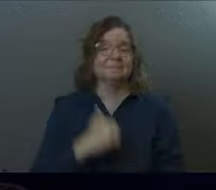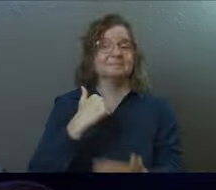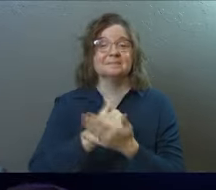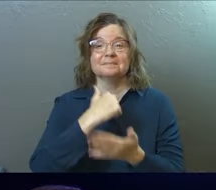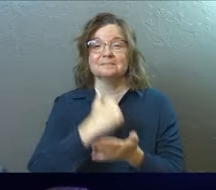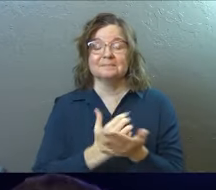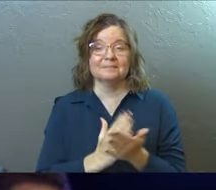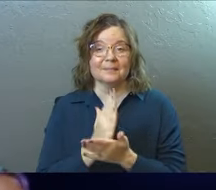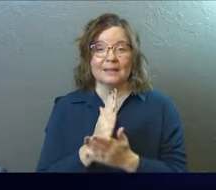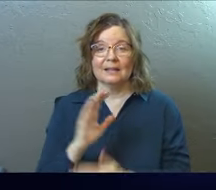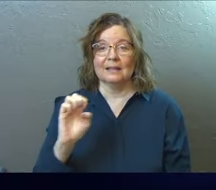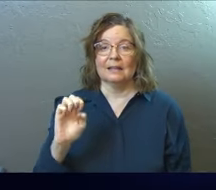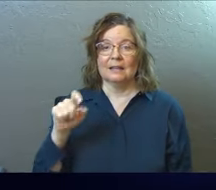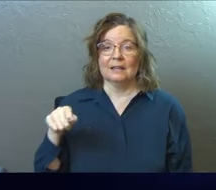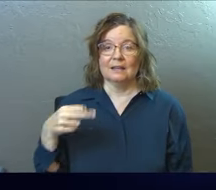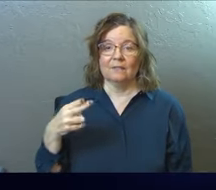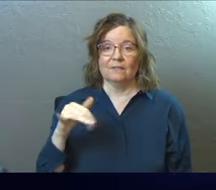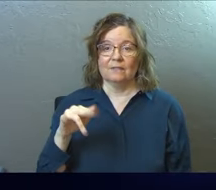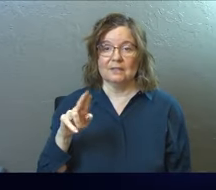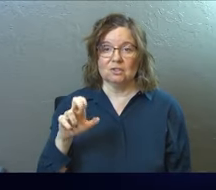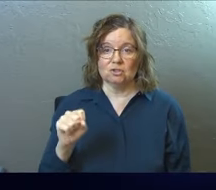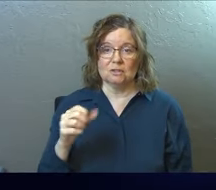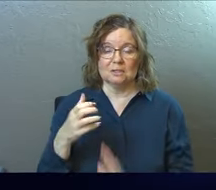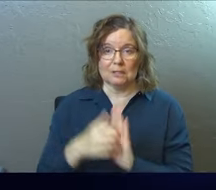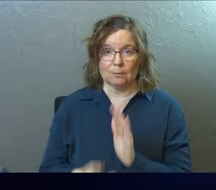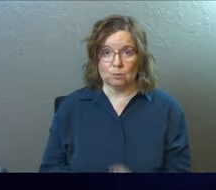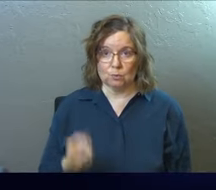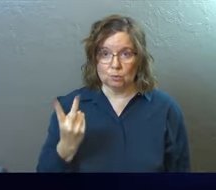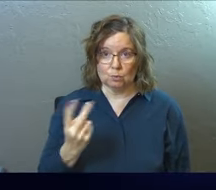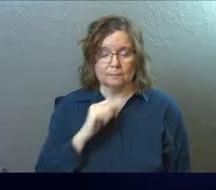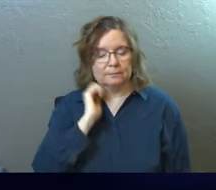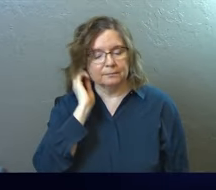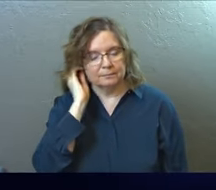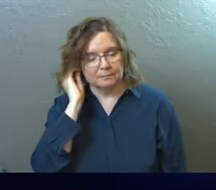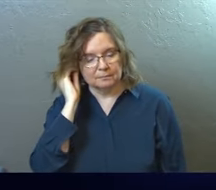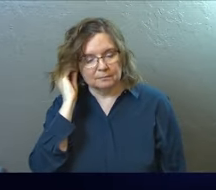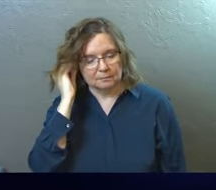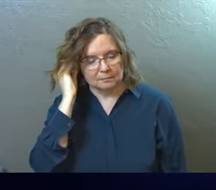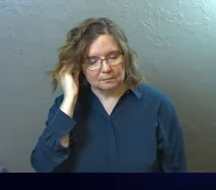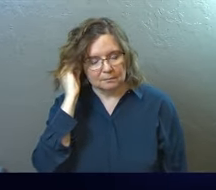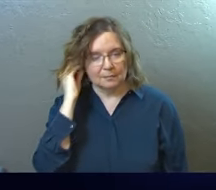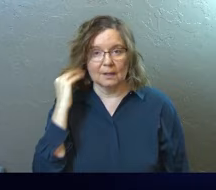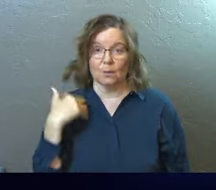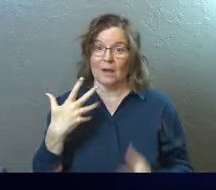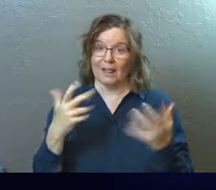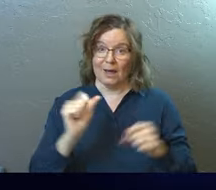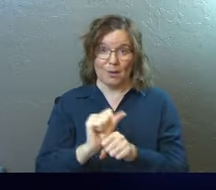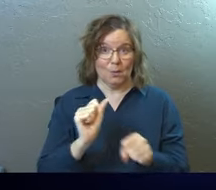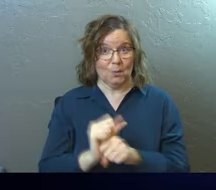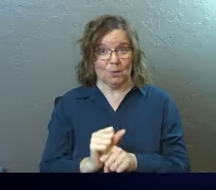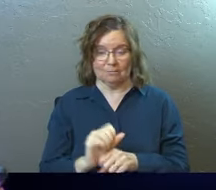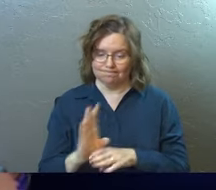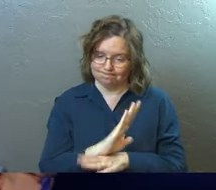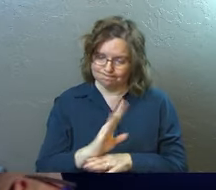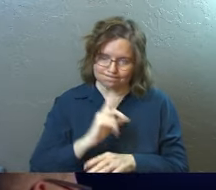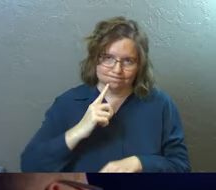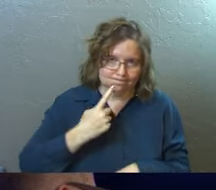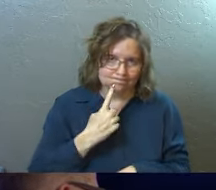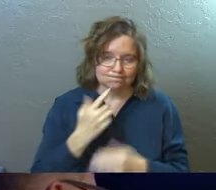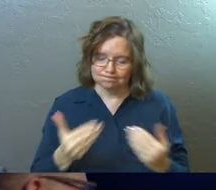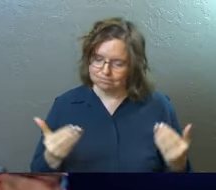Amen. All right, go to Ephesians chapter 2. We got lots of work today. I'm not messing around, people. Let's go.